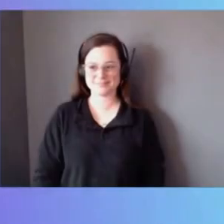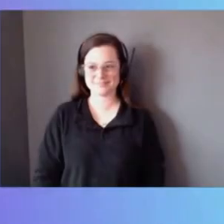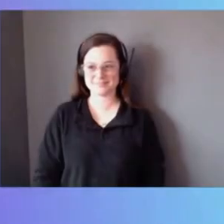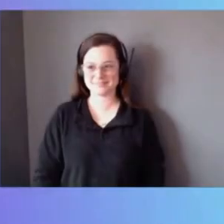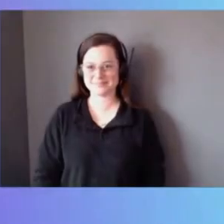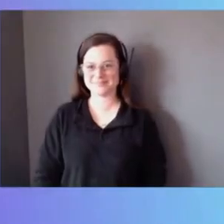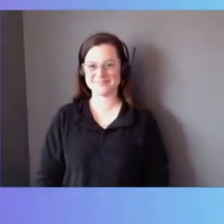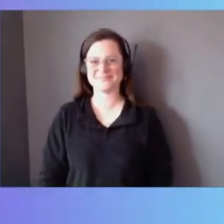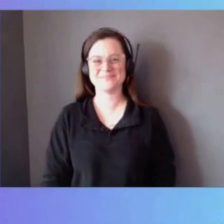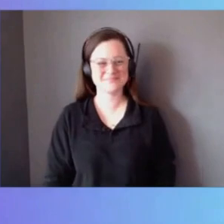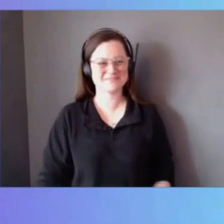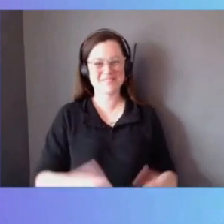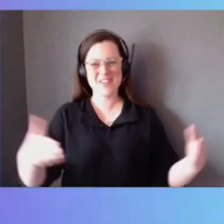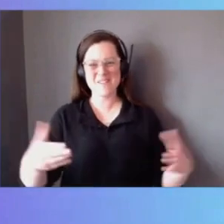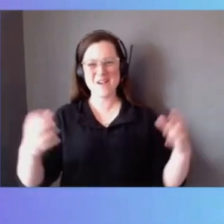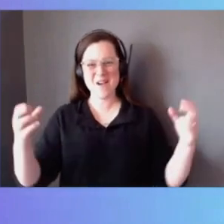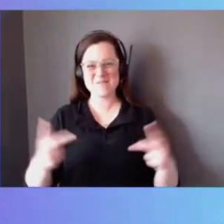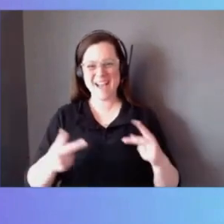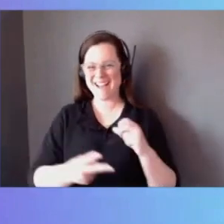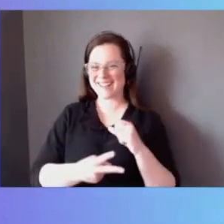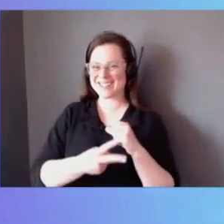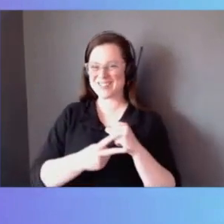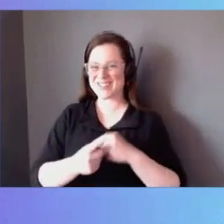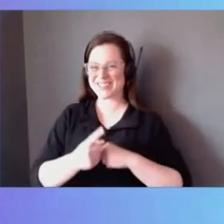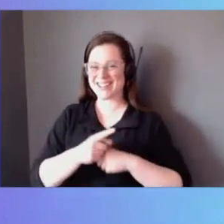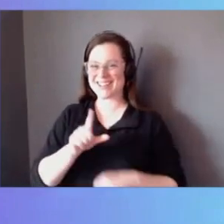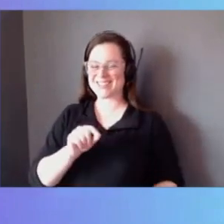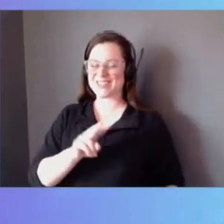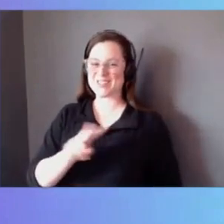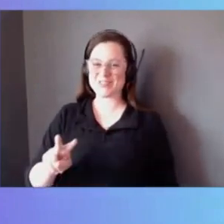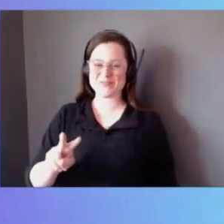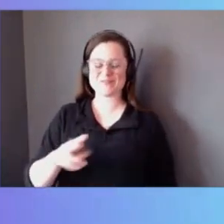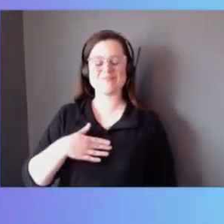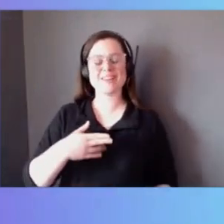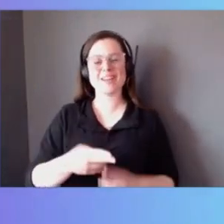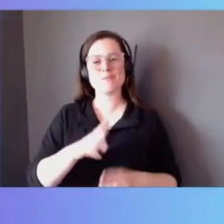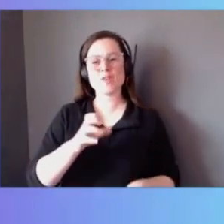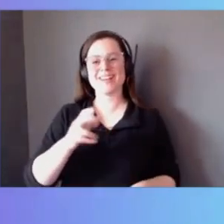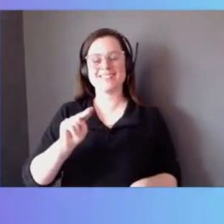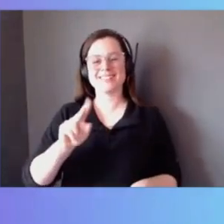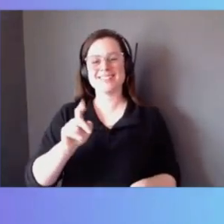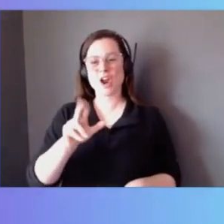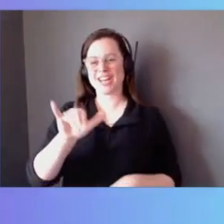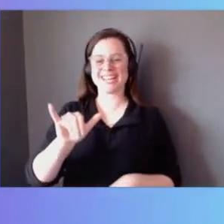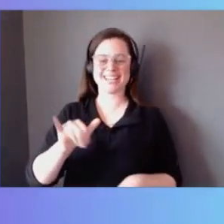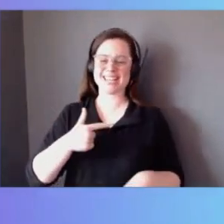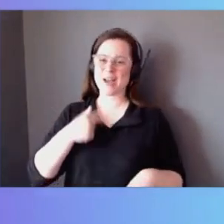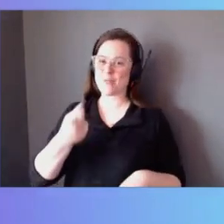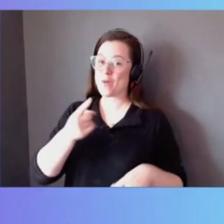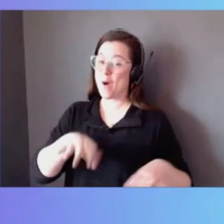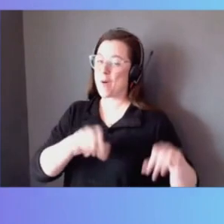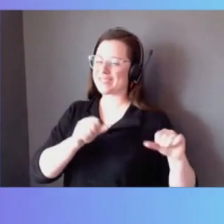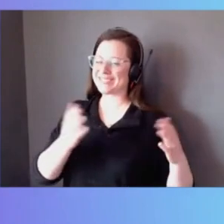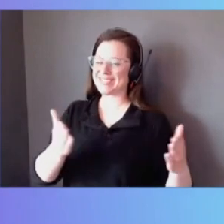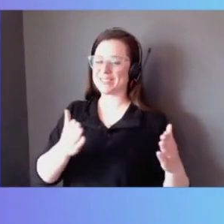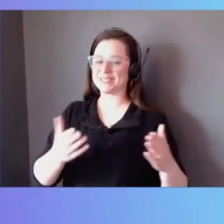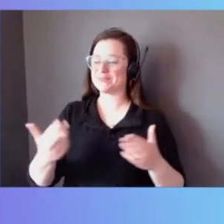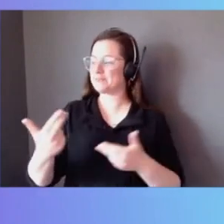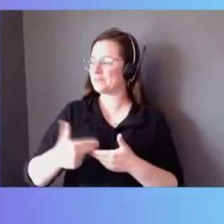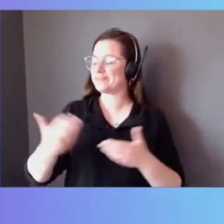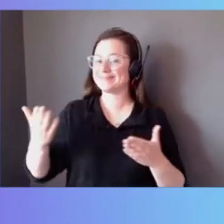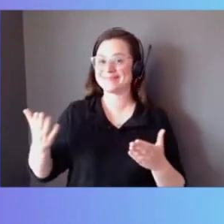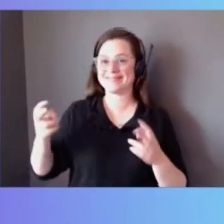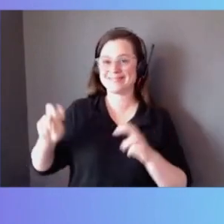Welcome back to Storage Day 2022. My name is Brian Terry and I'm one of your hosts here and I'm joined here with my fellow